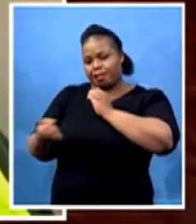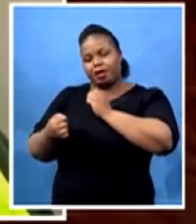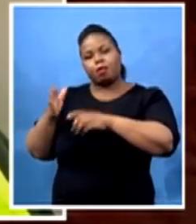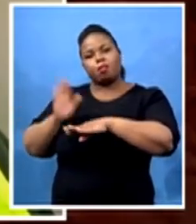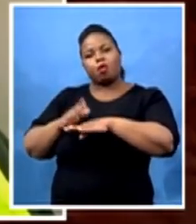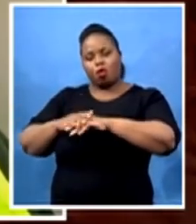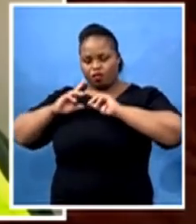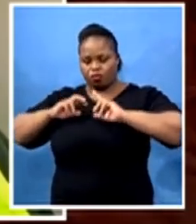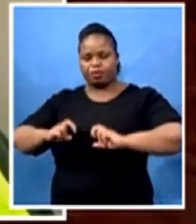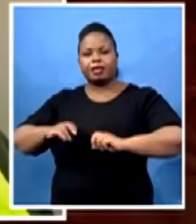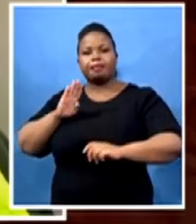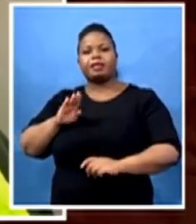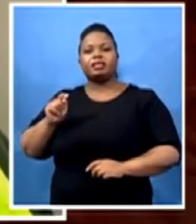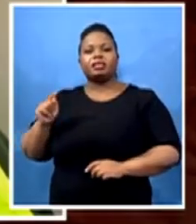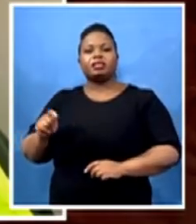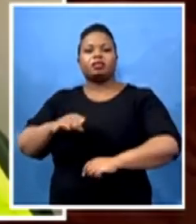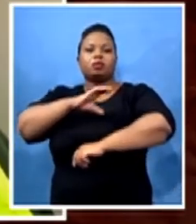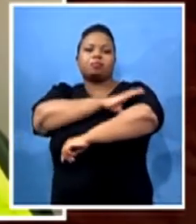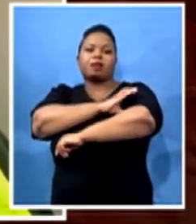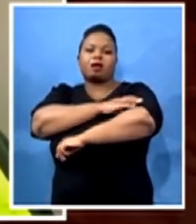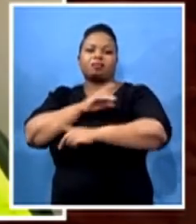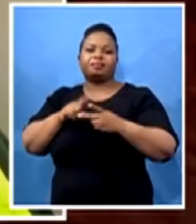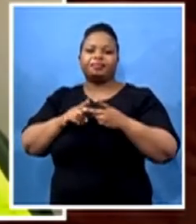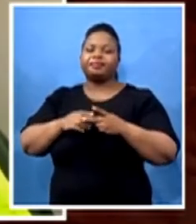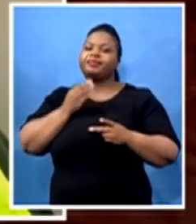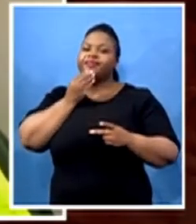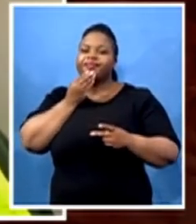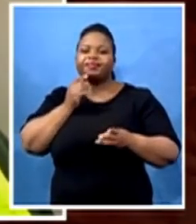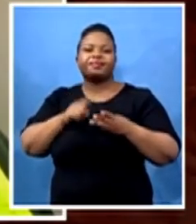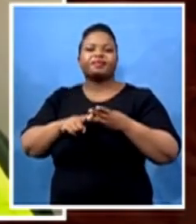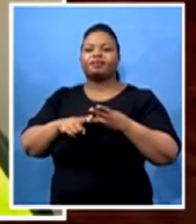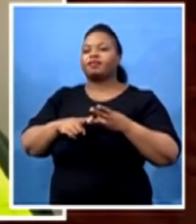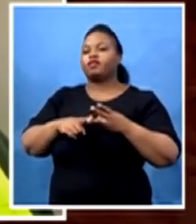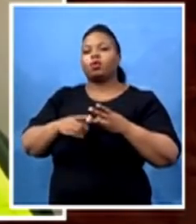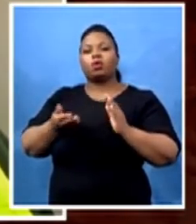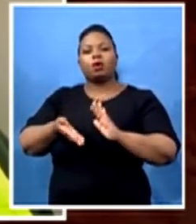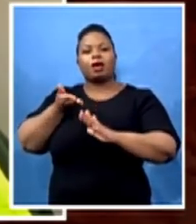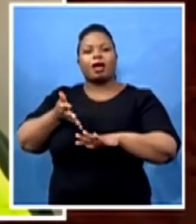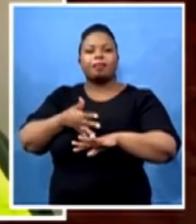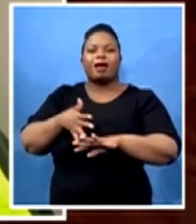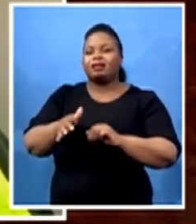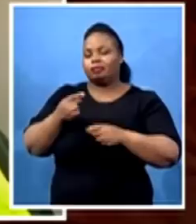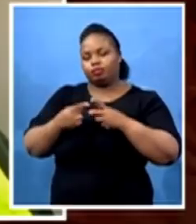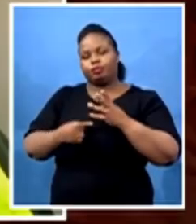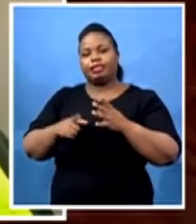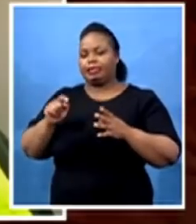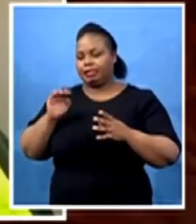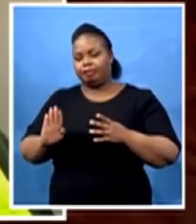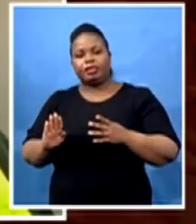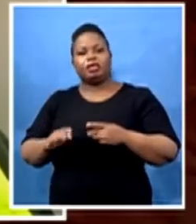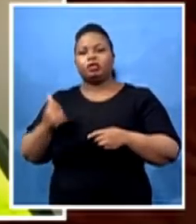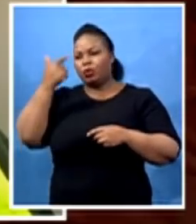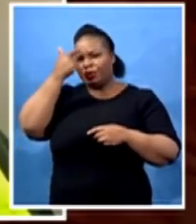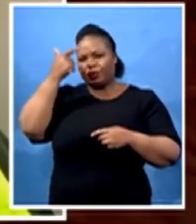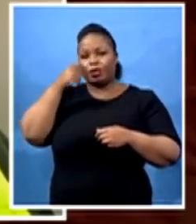the blood sugar, even cholesterol level. They are also screening for TB. They are also doing HIV testing. They are